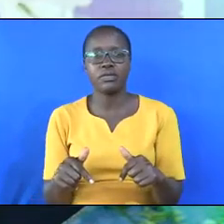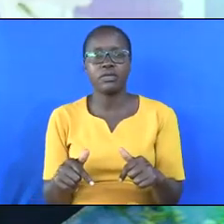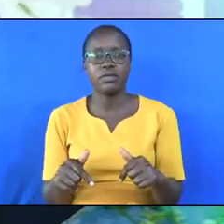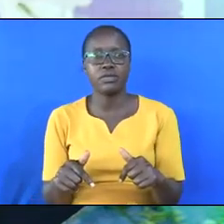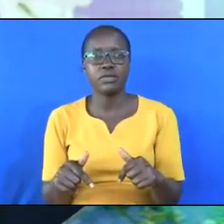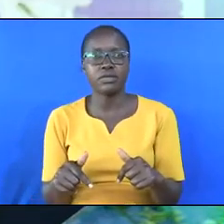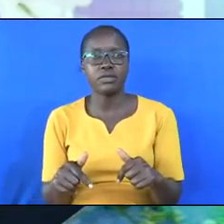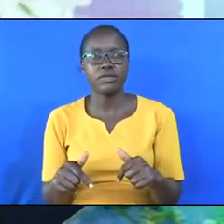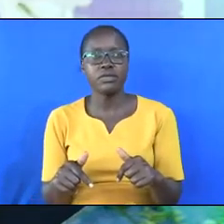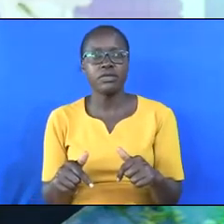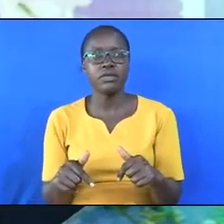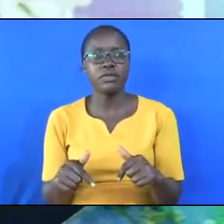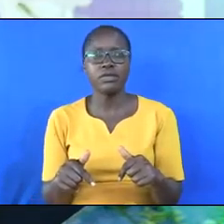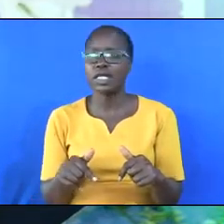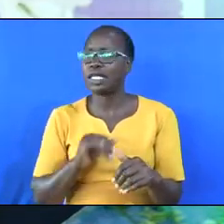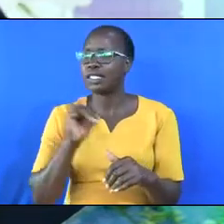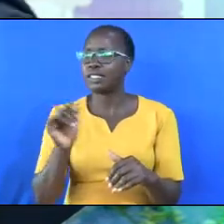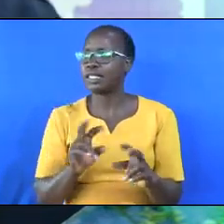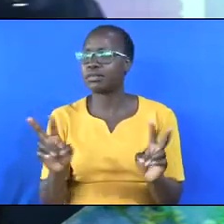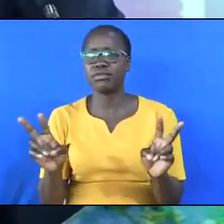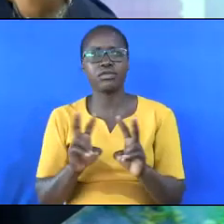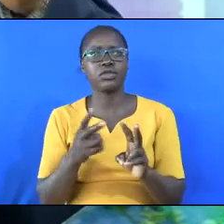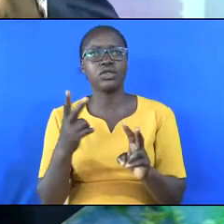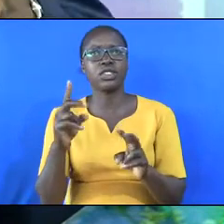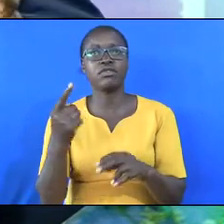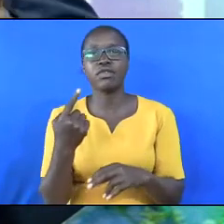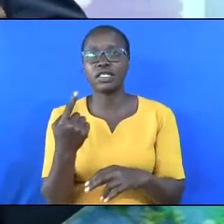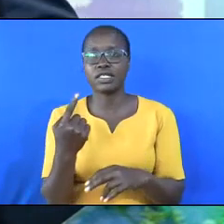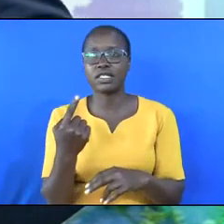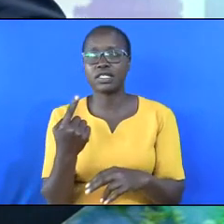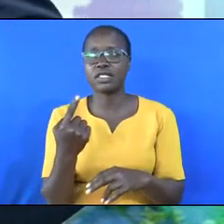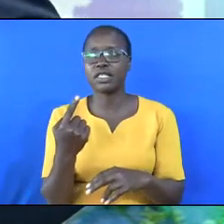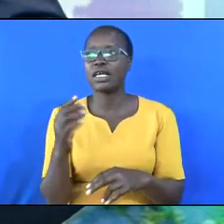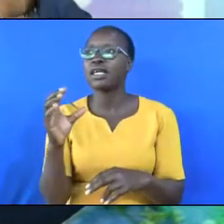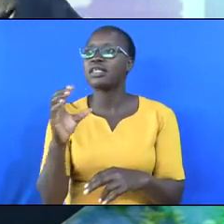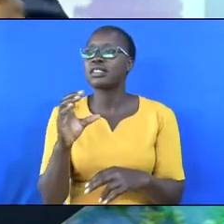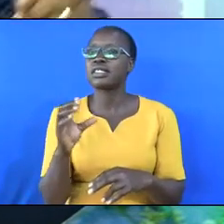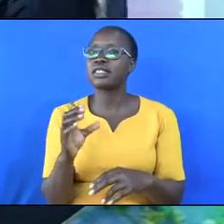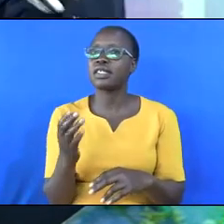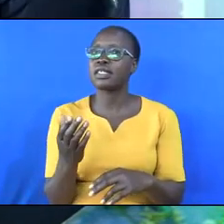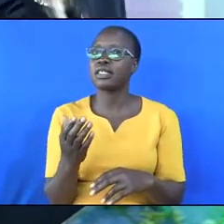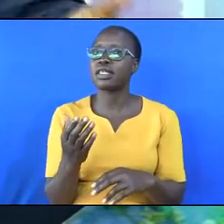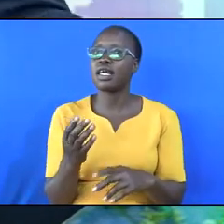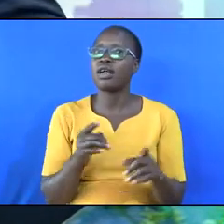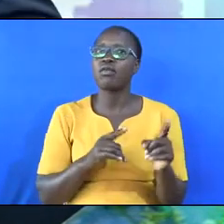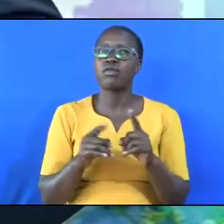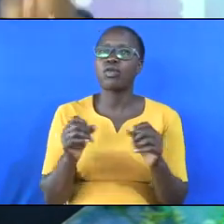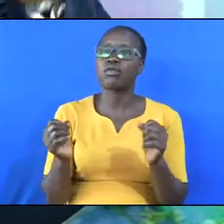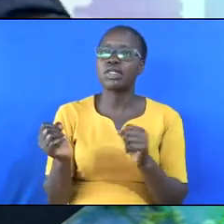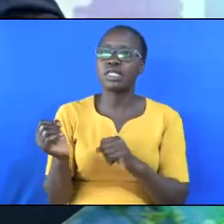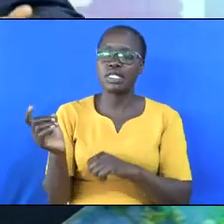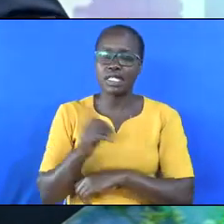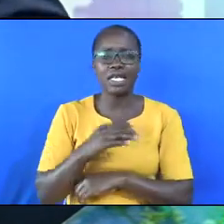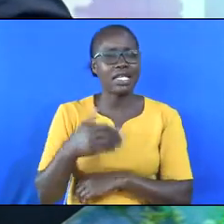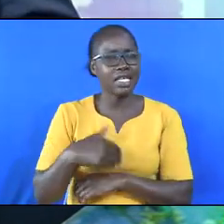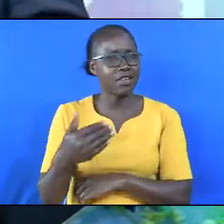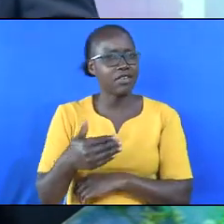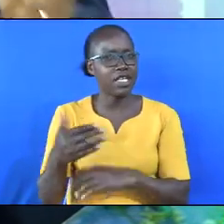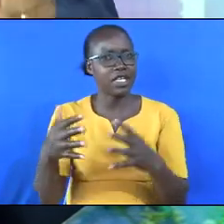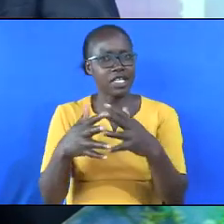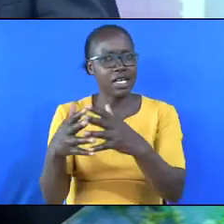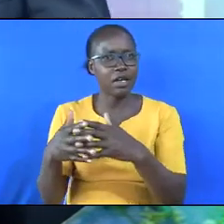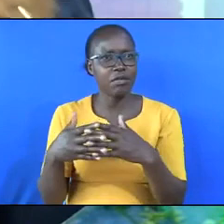Just to give you an example, 25 tons of aspirin are swallowed every day in America.